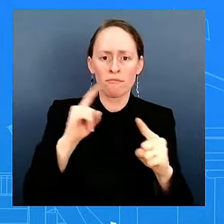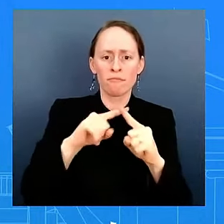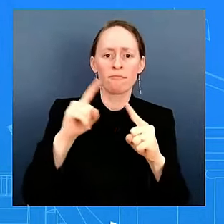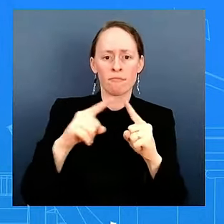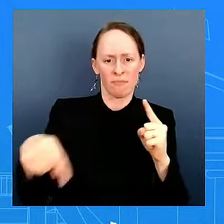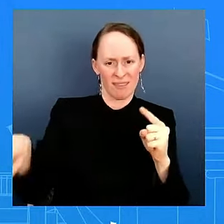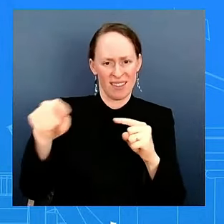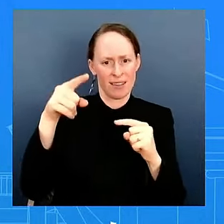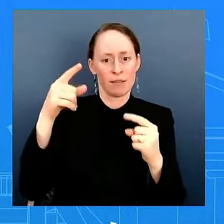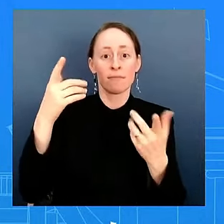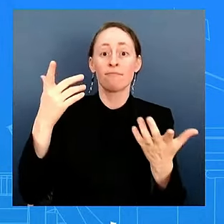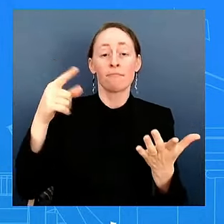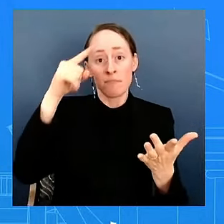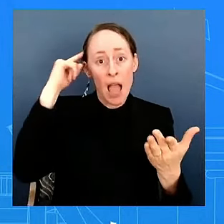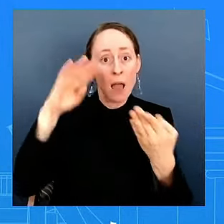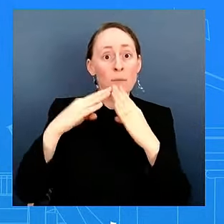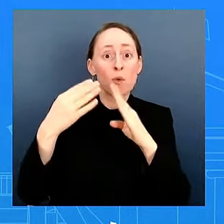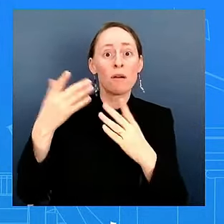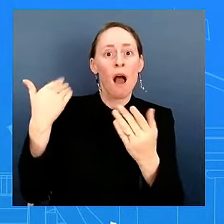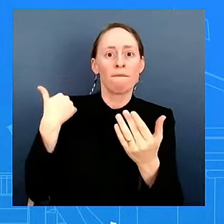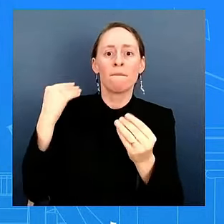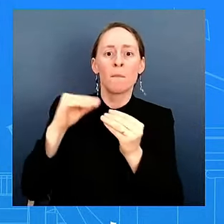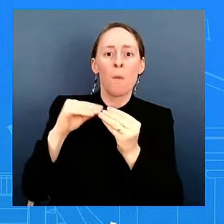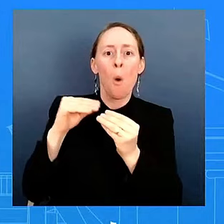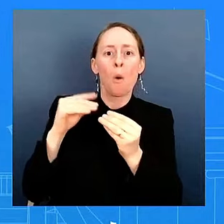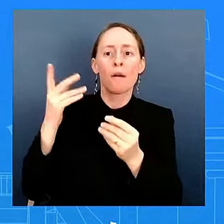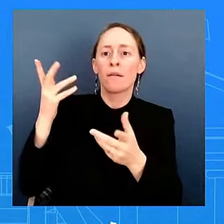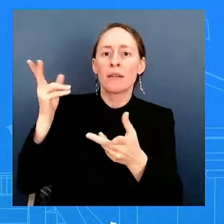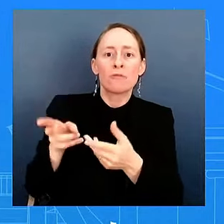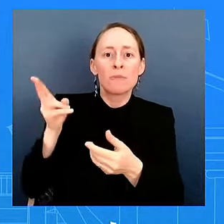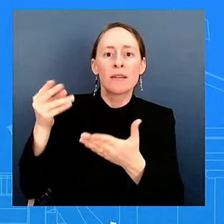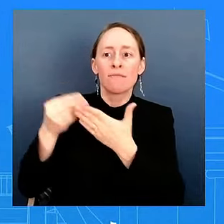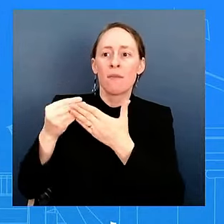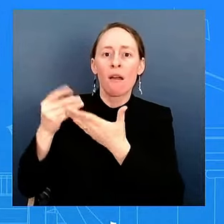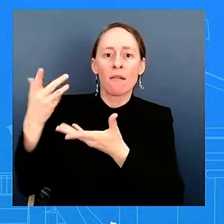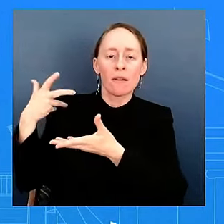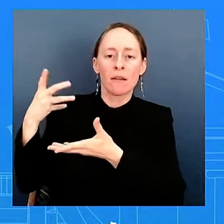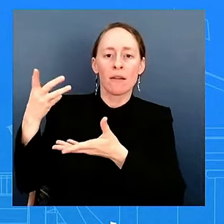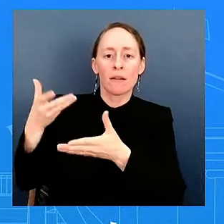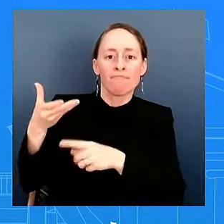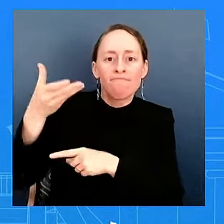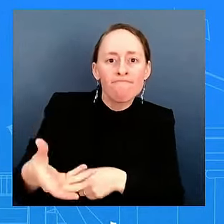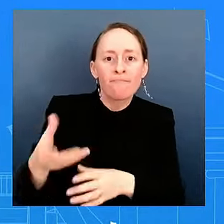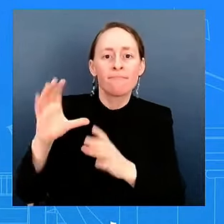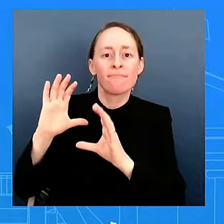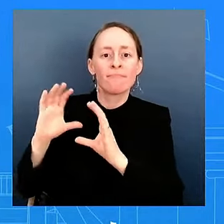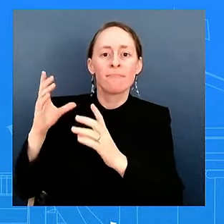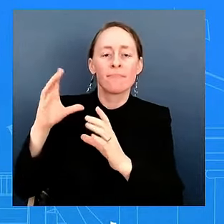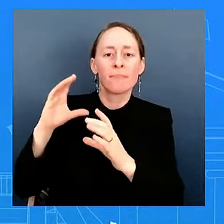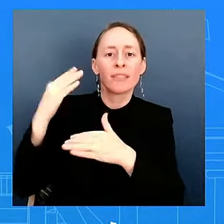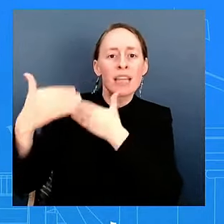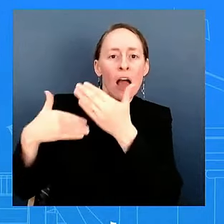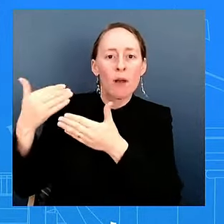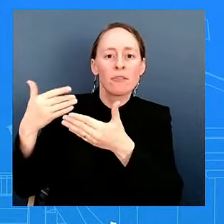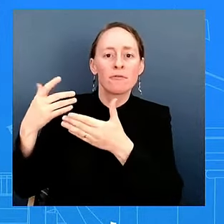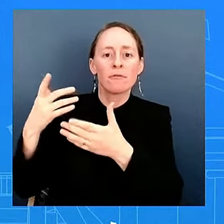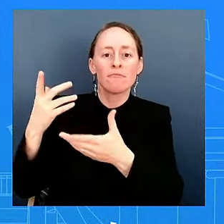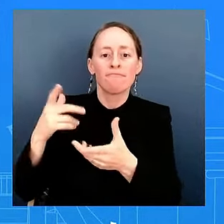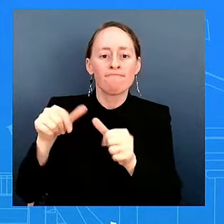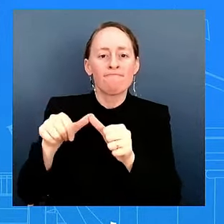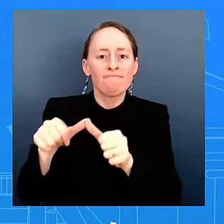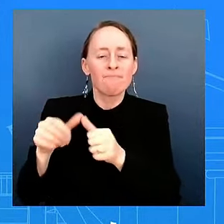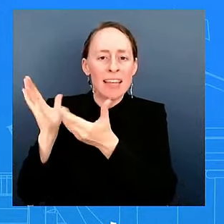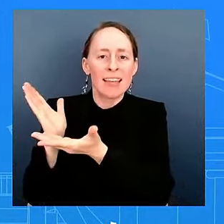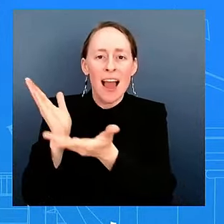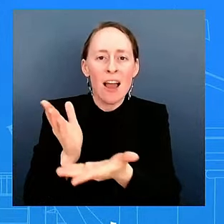actions that this administration has taken. And we're going to continue to do that. We're going to continue anything that we're moving forward on.